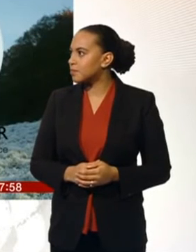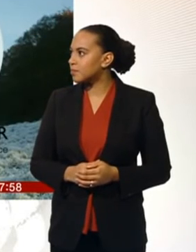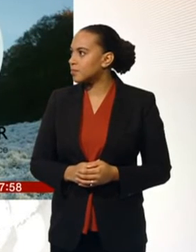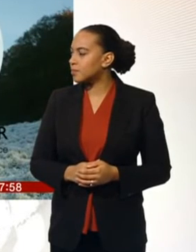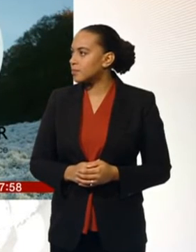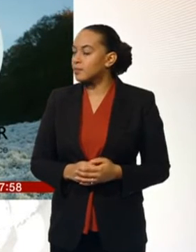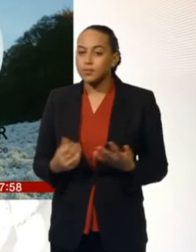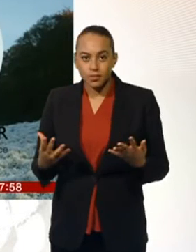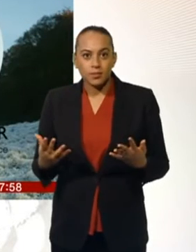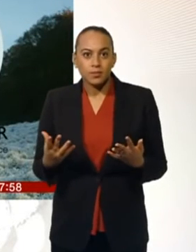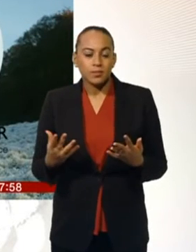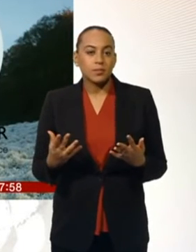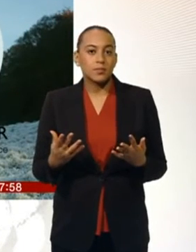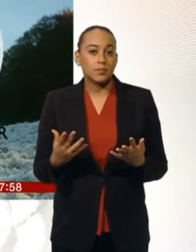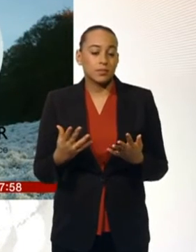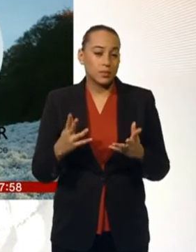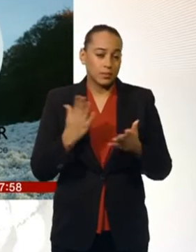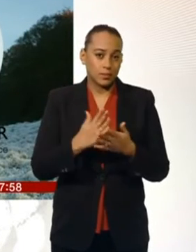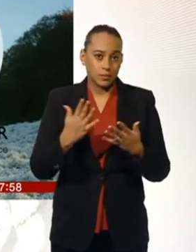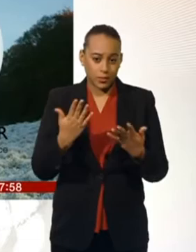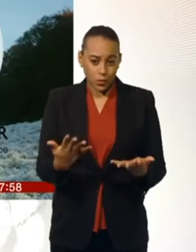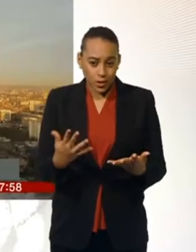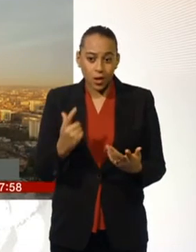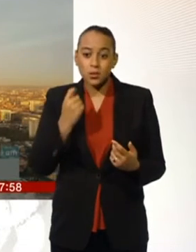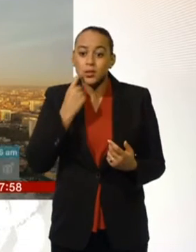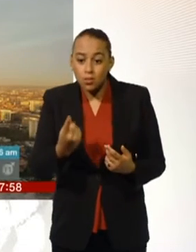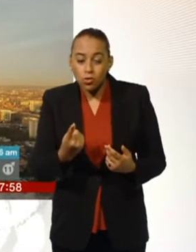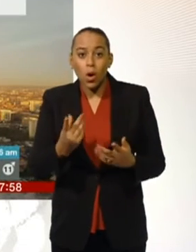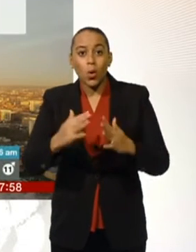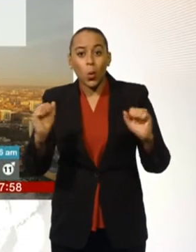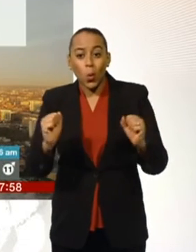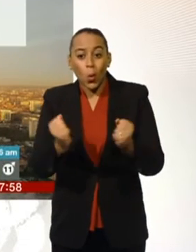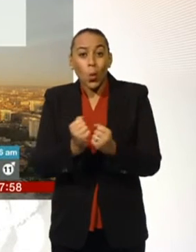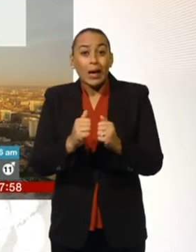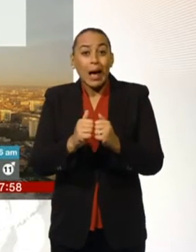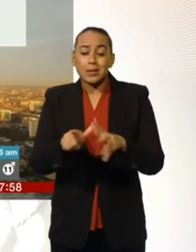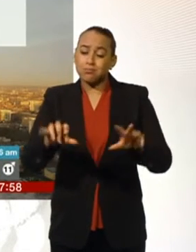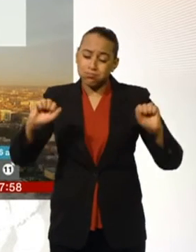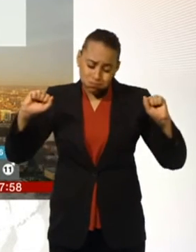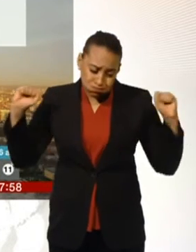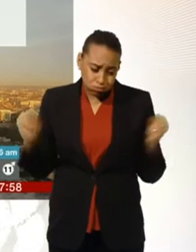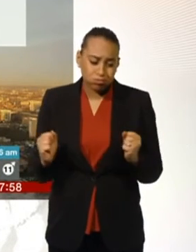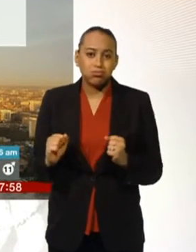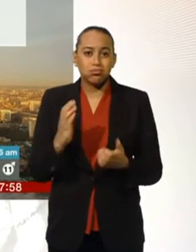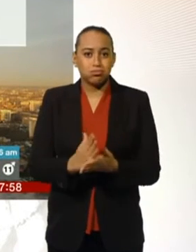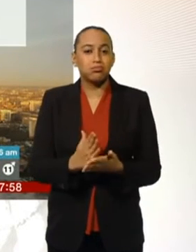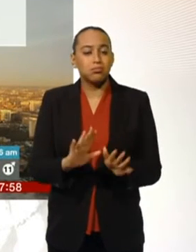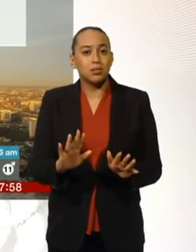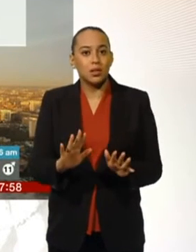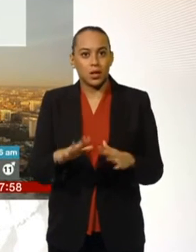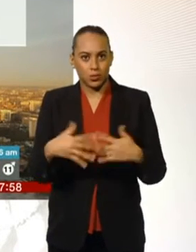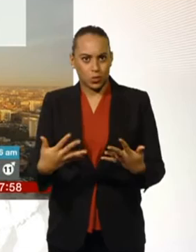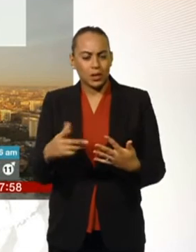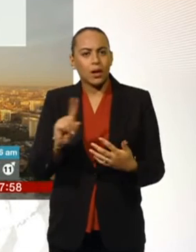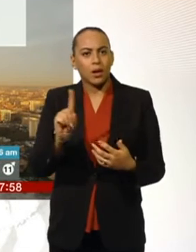Hello, good morning. It's going to feel very cold indeed today and tomorrow, and it will be even chillier over the course of the weekend. Now today, we'll have to factor in quite a